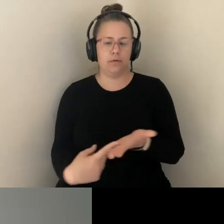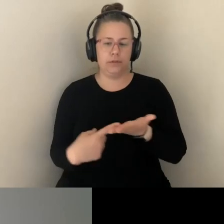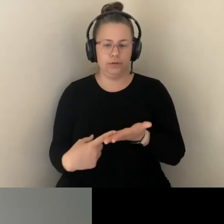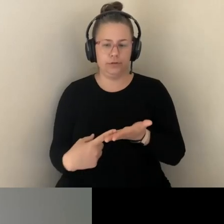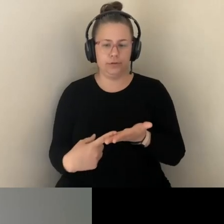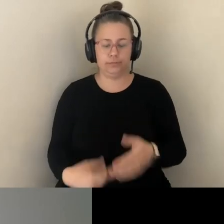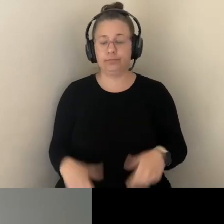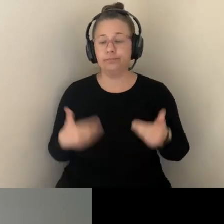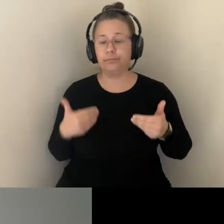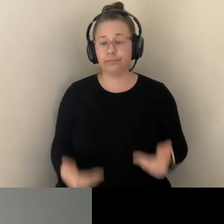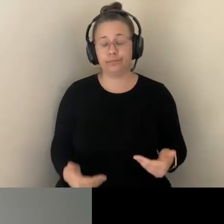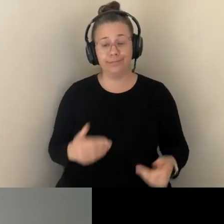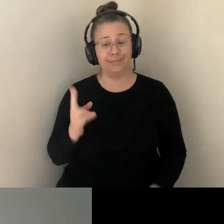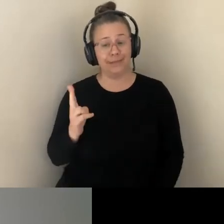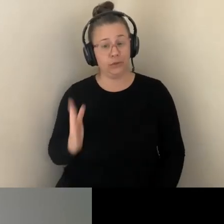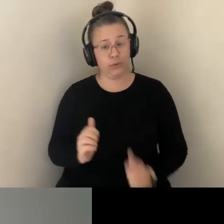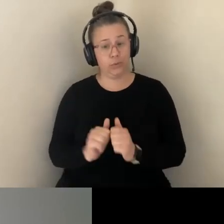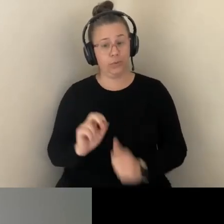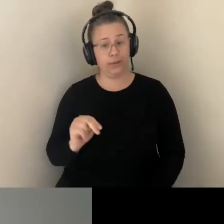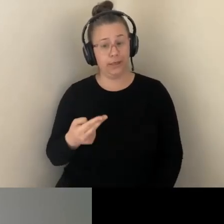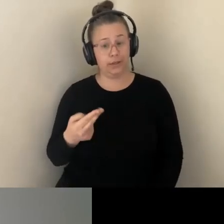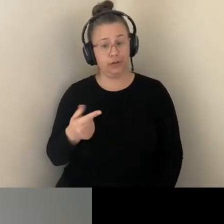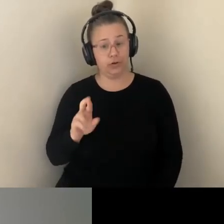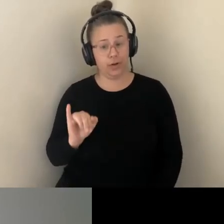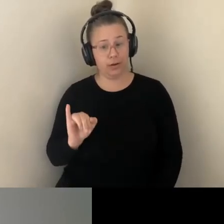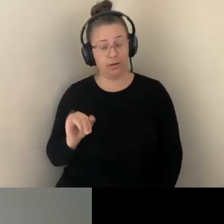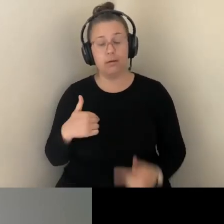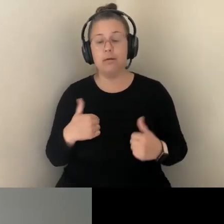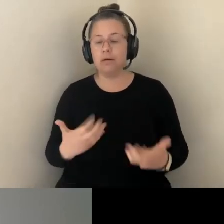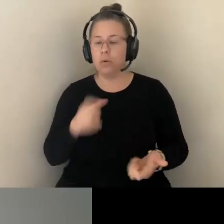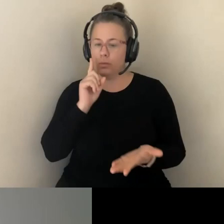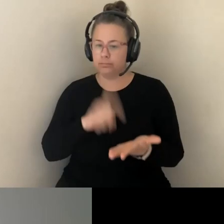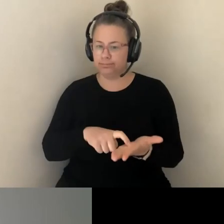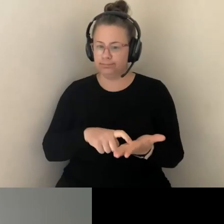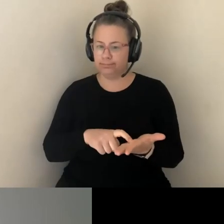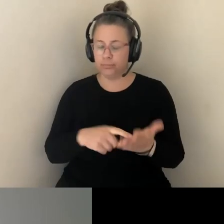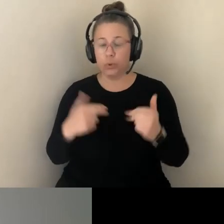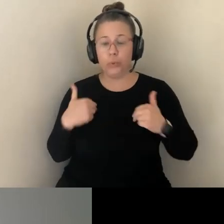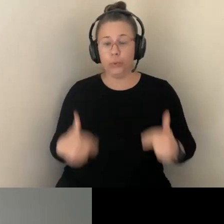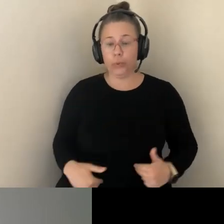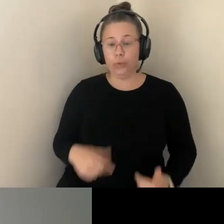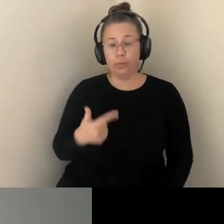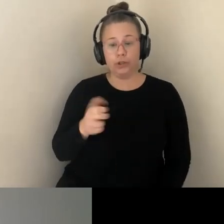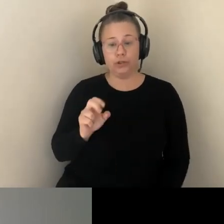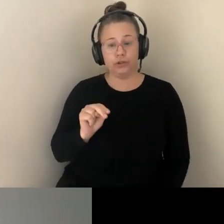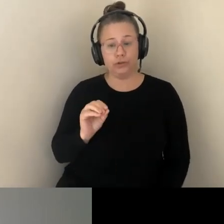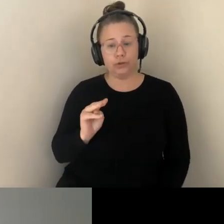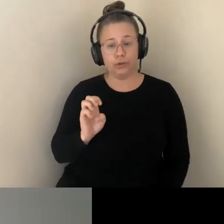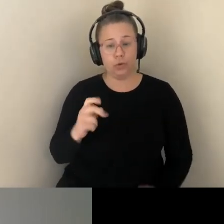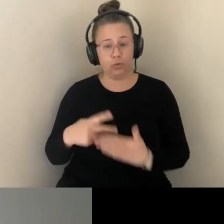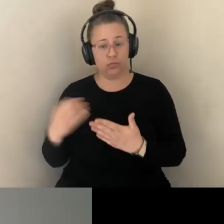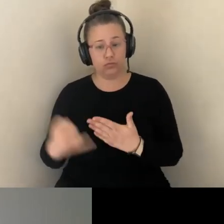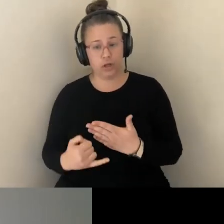HUMAN GENOME PROJECT, WE WOULD NOT BE HAVING THESE CONVERSATIONS. THAT INITIATIVE ACHIEVED REVOLUTIONARY